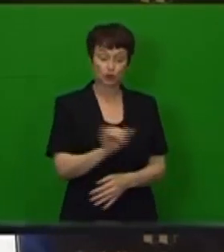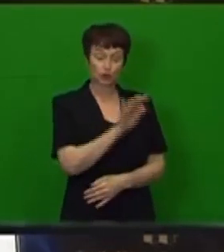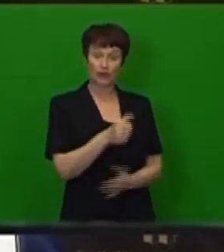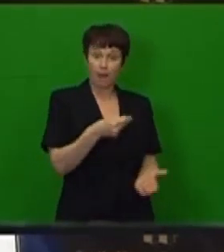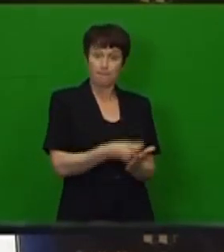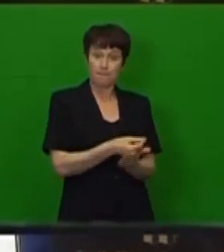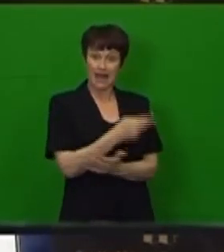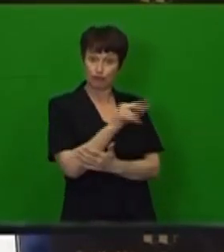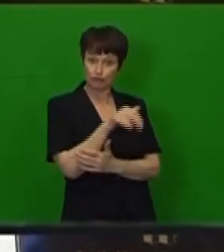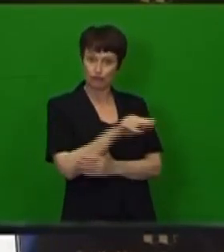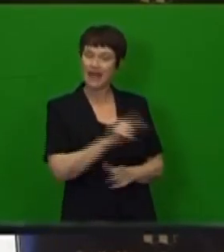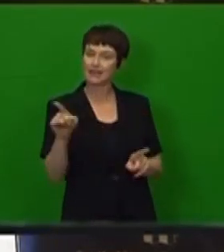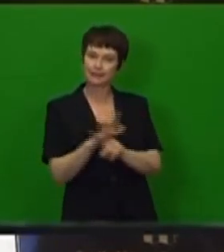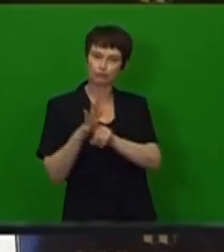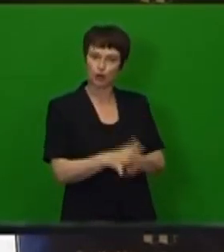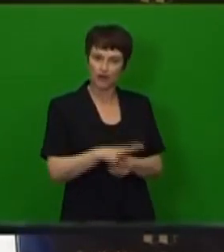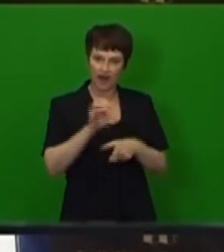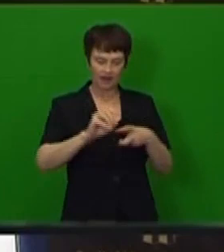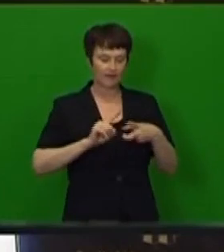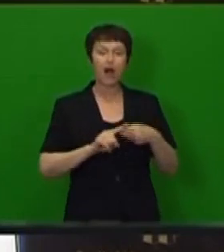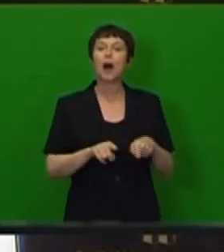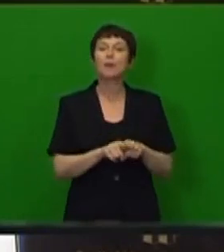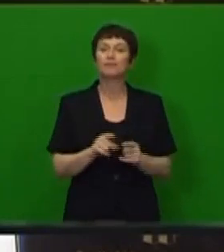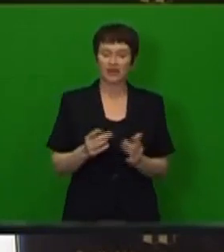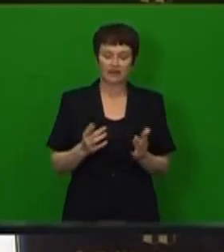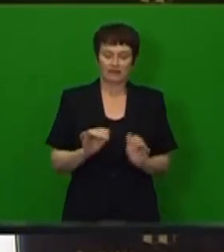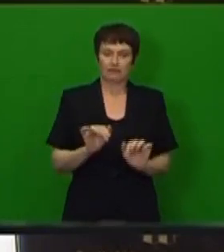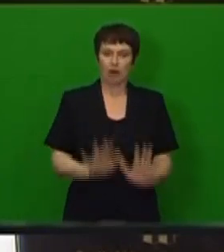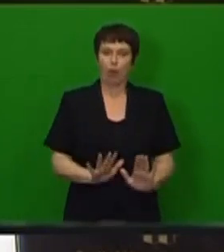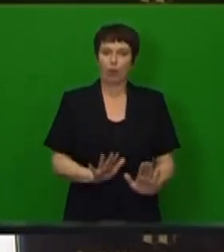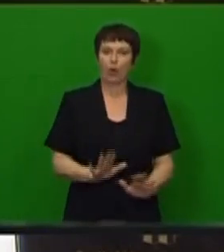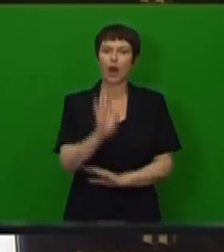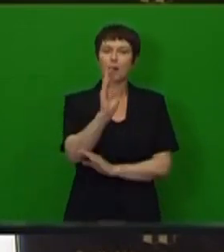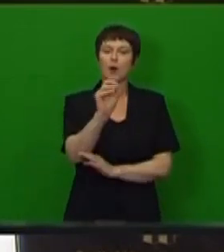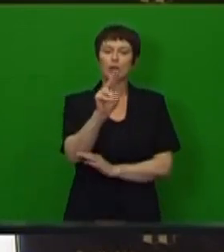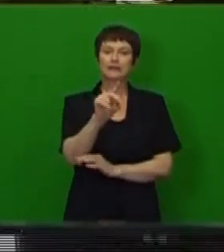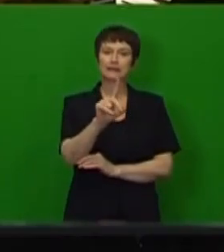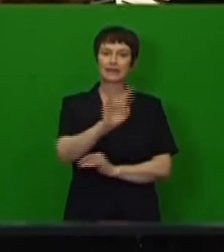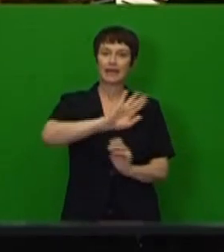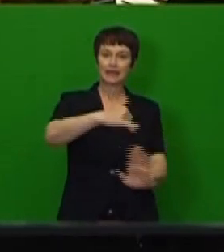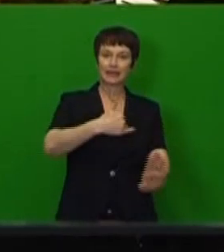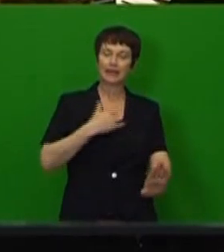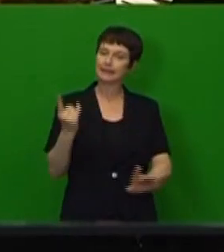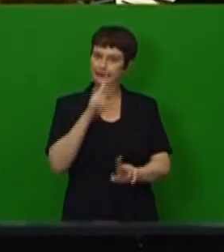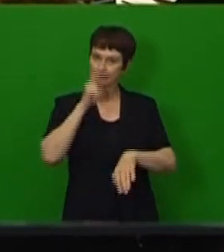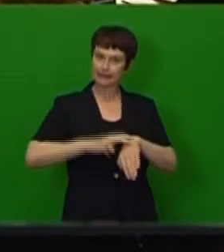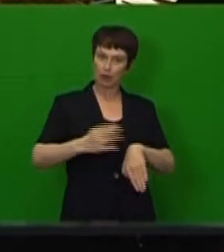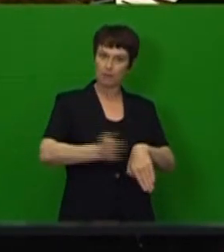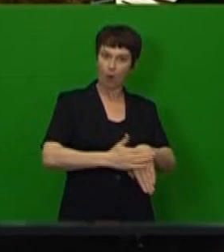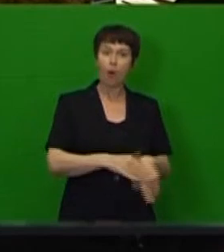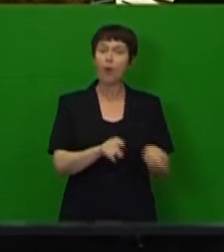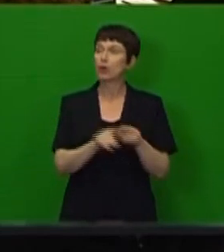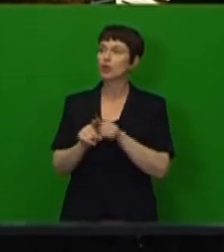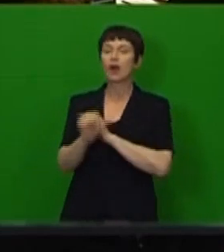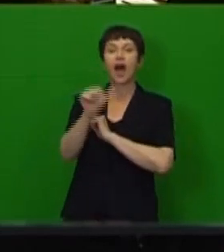and pushing local bond yields higher relative to country peers. Implementation